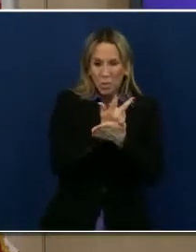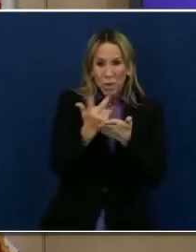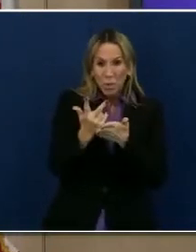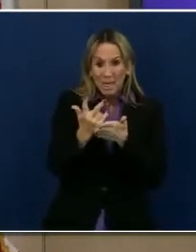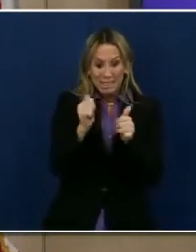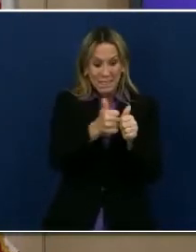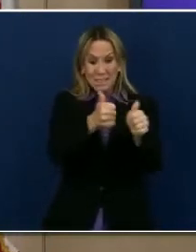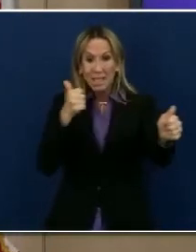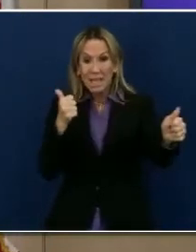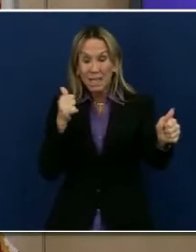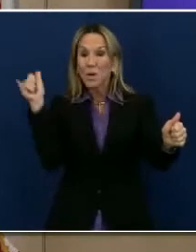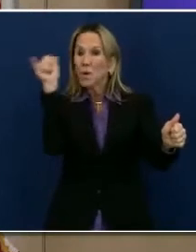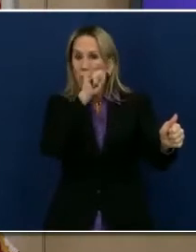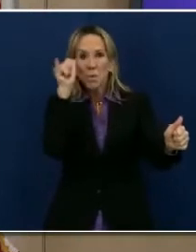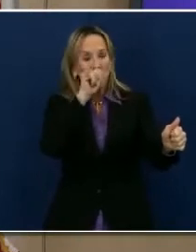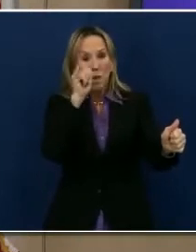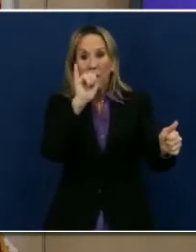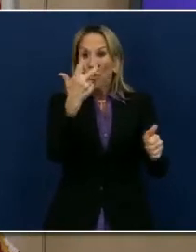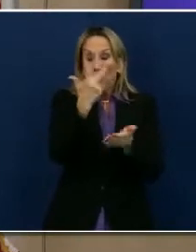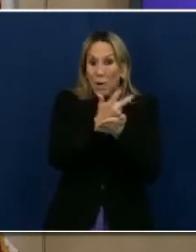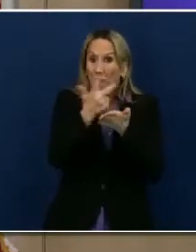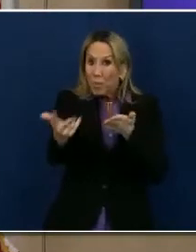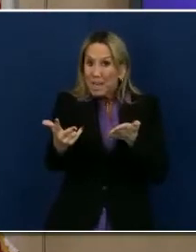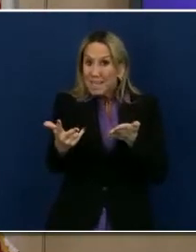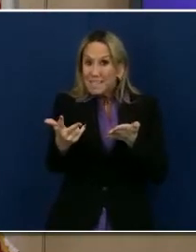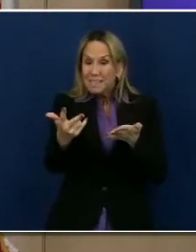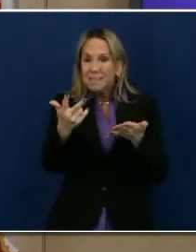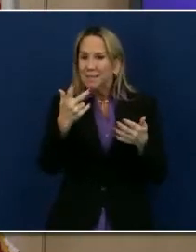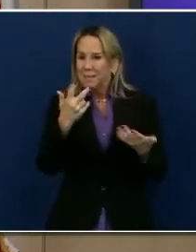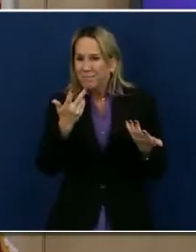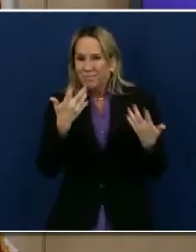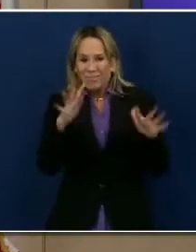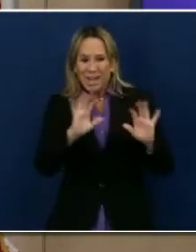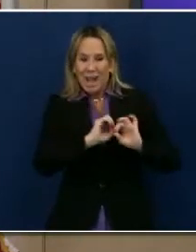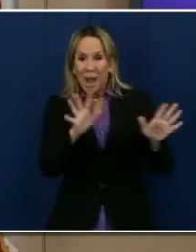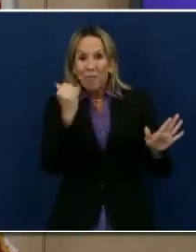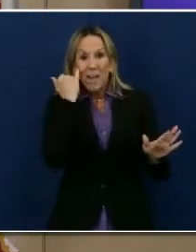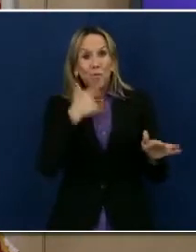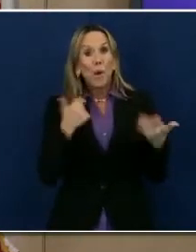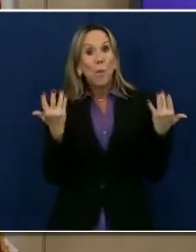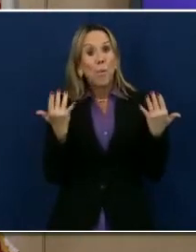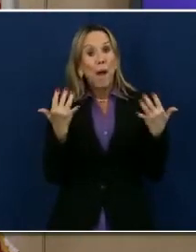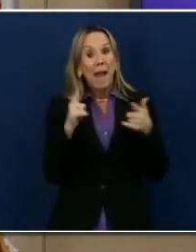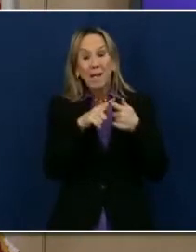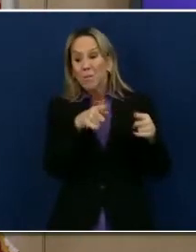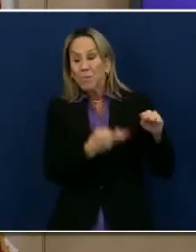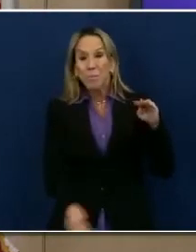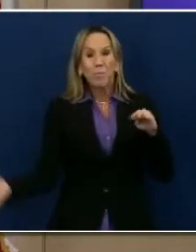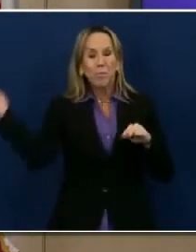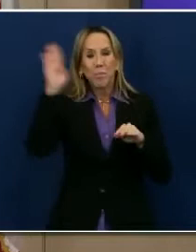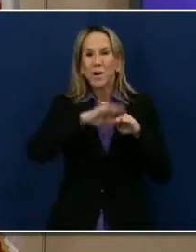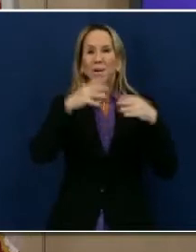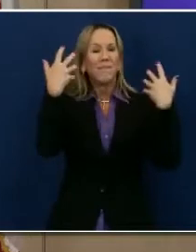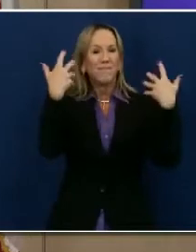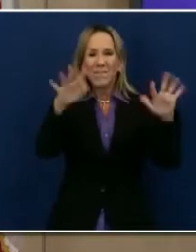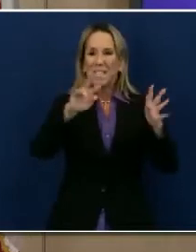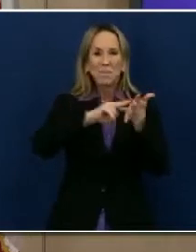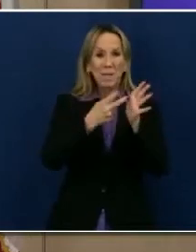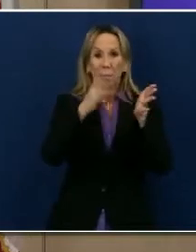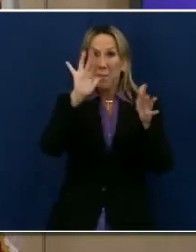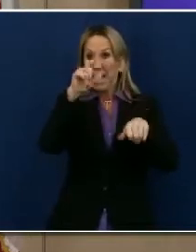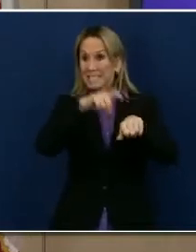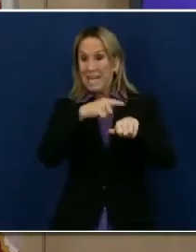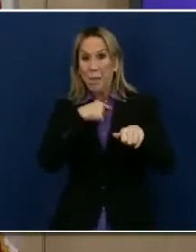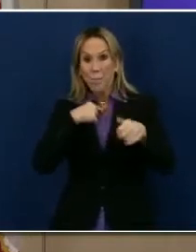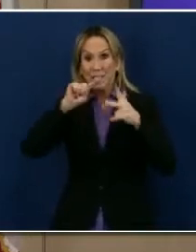cases and an increase in hospitalization tells you that if you take that approach, you will have the potential of overwhelming your health care system with nothing you can do about it.